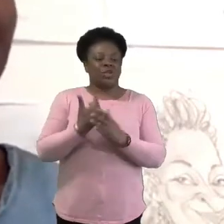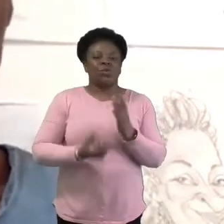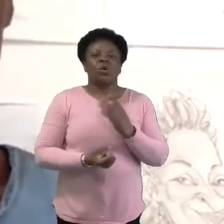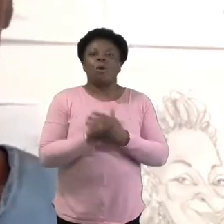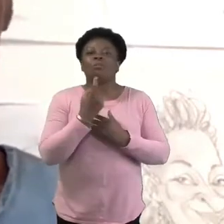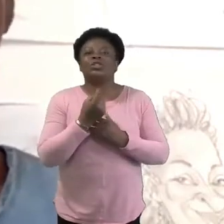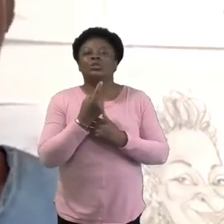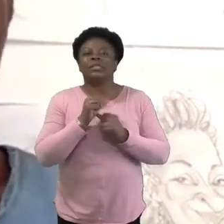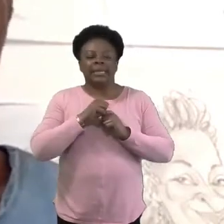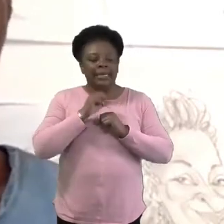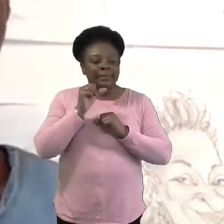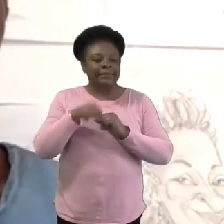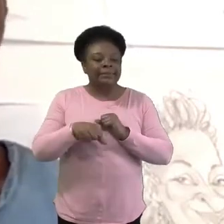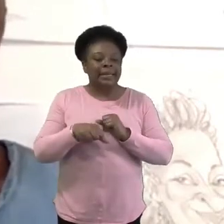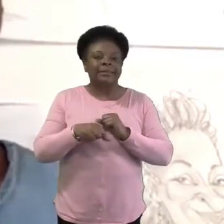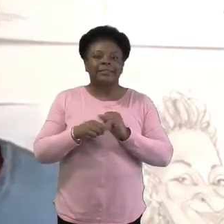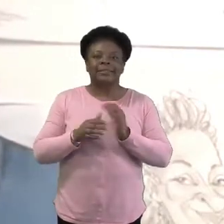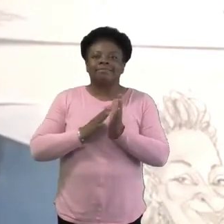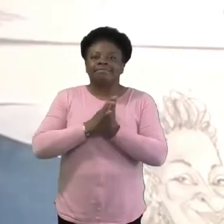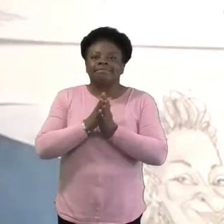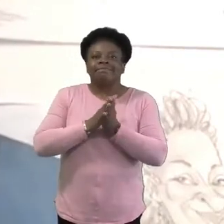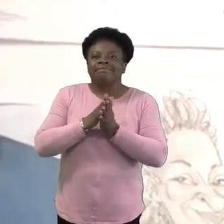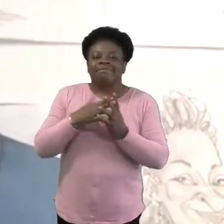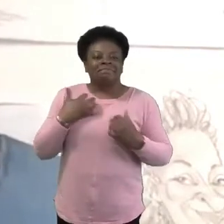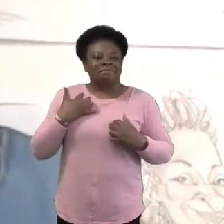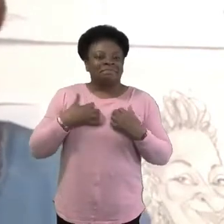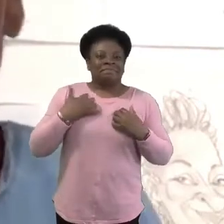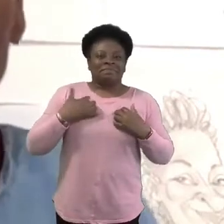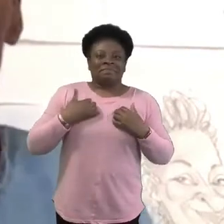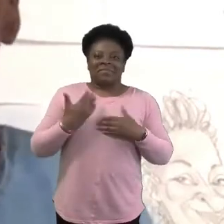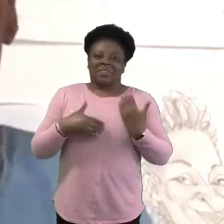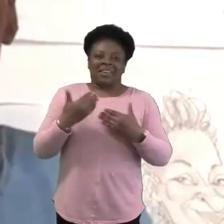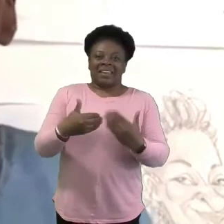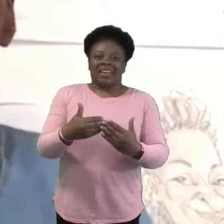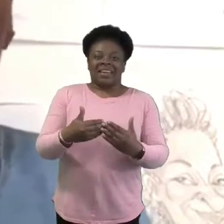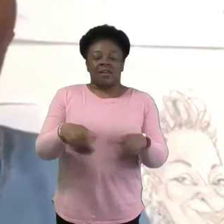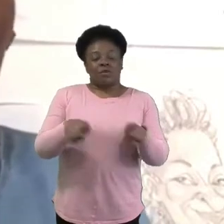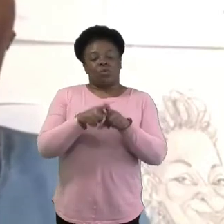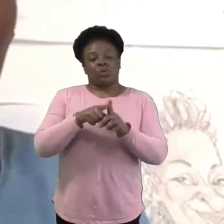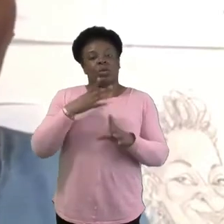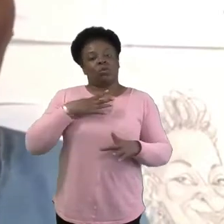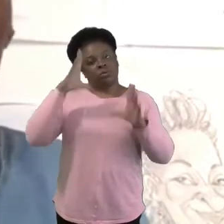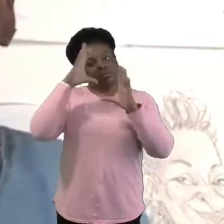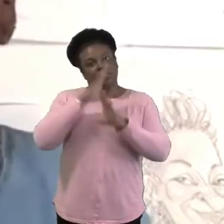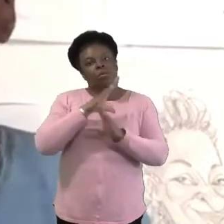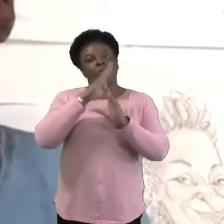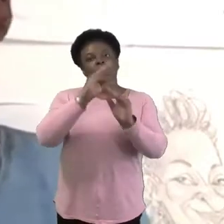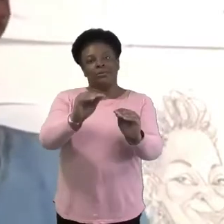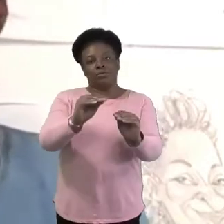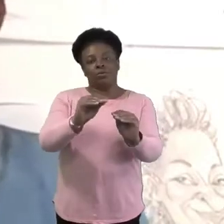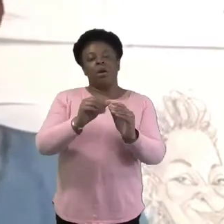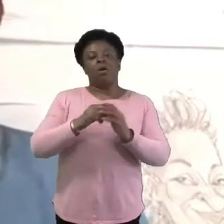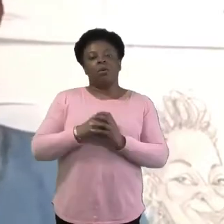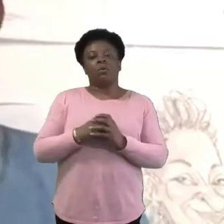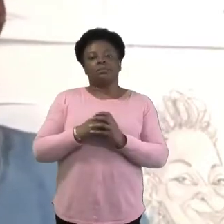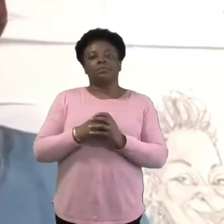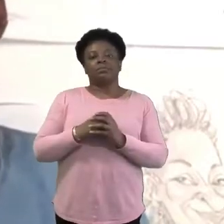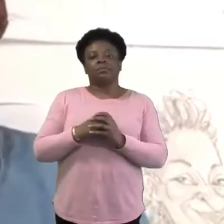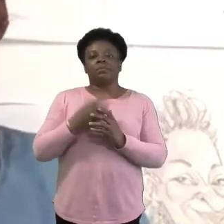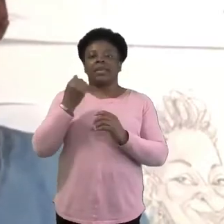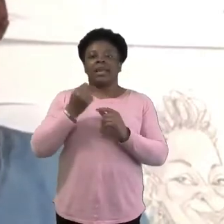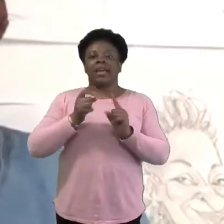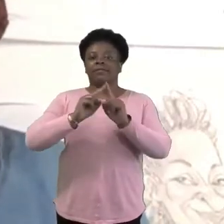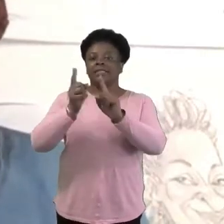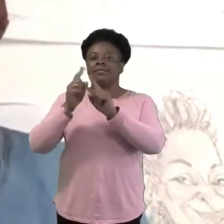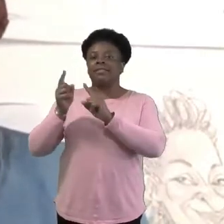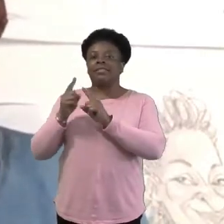let's seize that opportunity, you know, and I just want to just let you know that there are, um, various other places